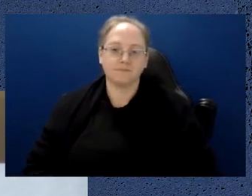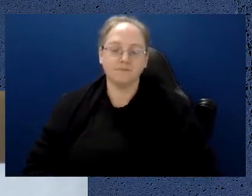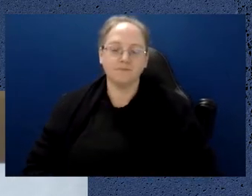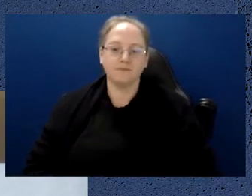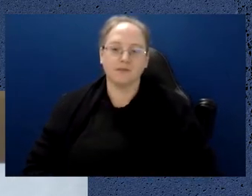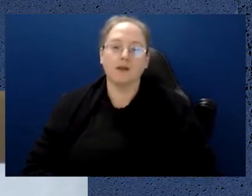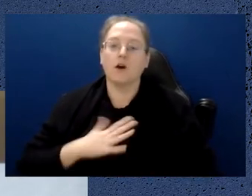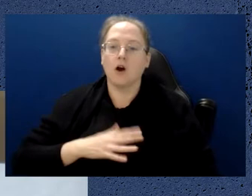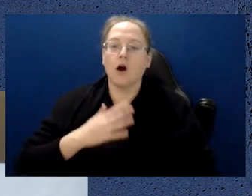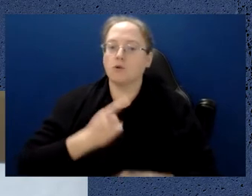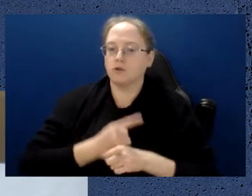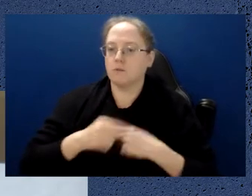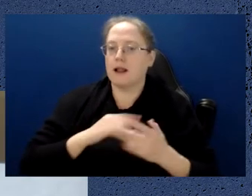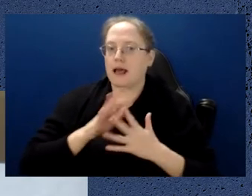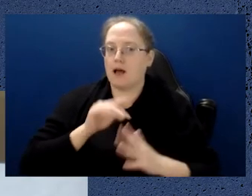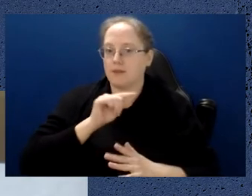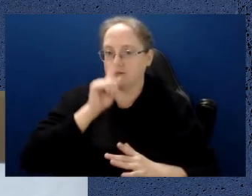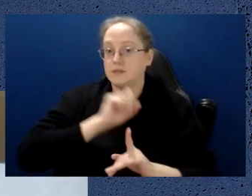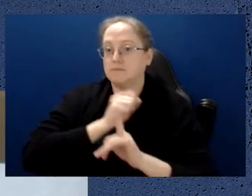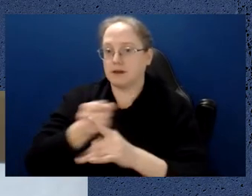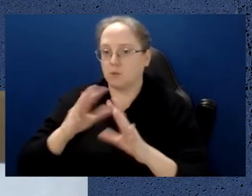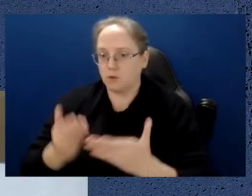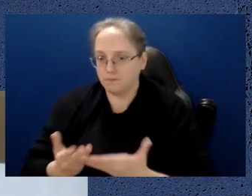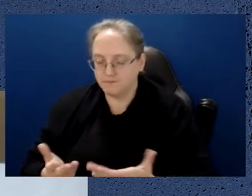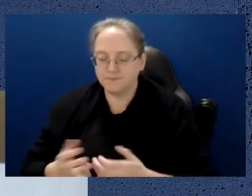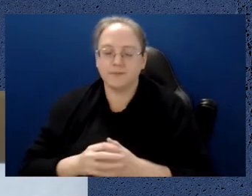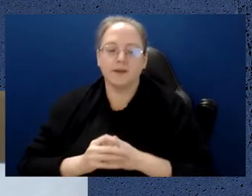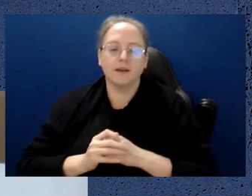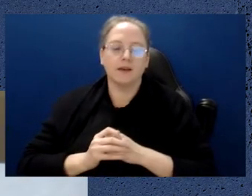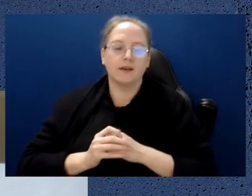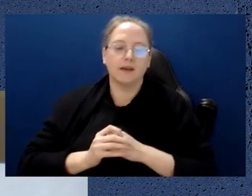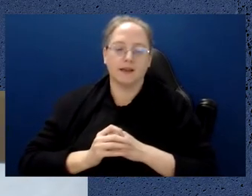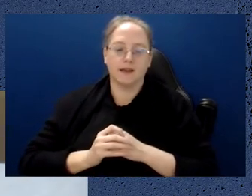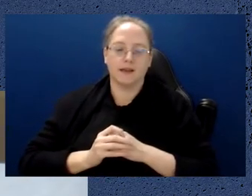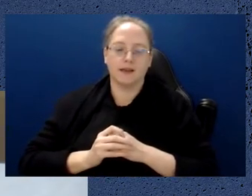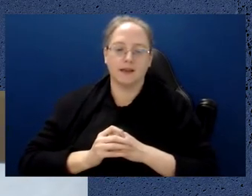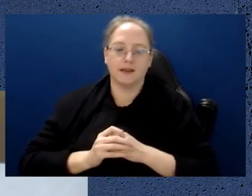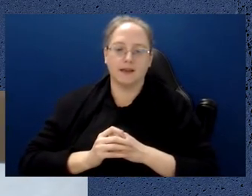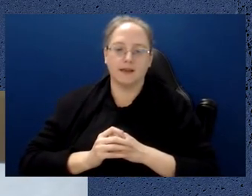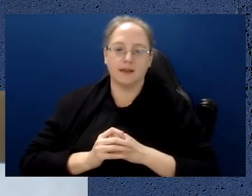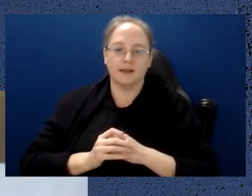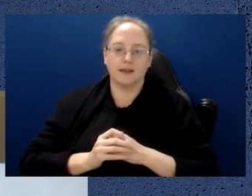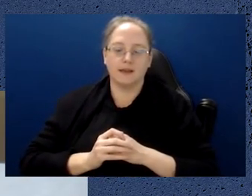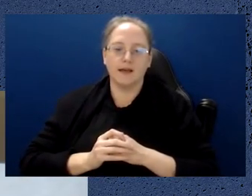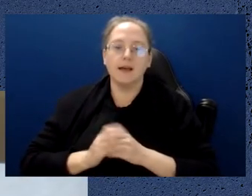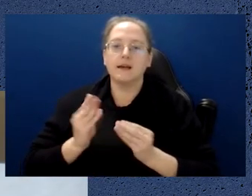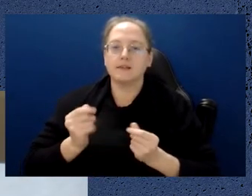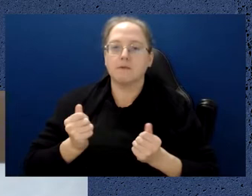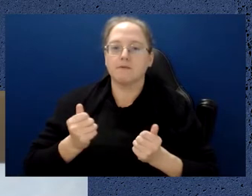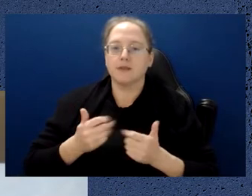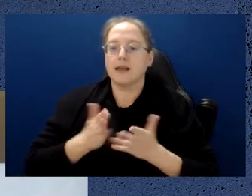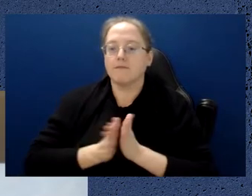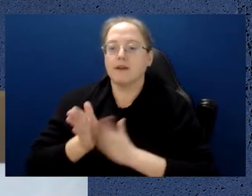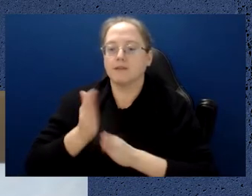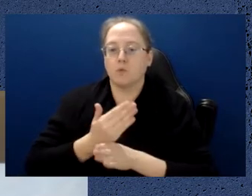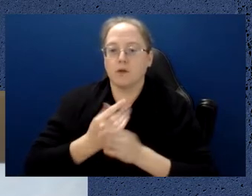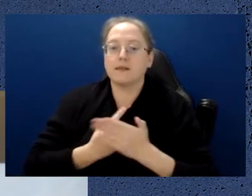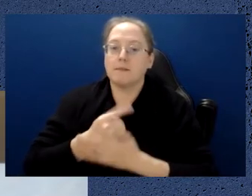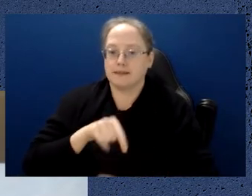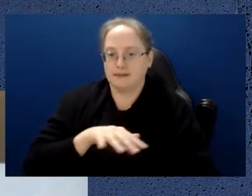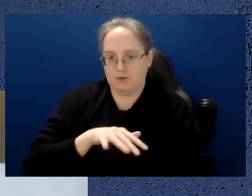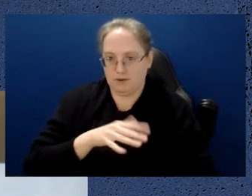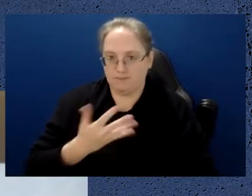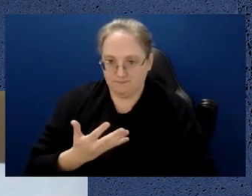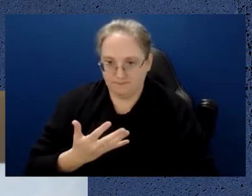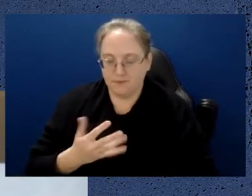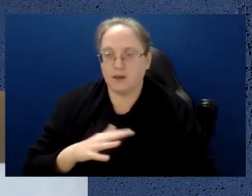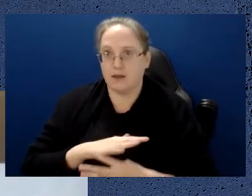are useful. And I thought I'd touch a little bit on some of the thinking around how this might play out in the world and some of